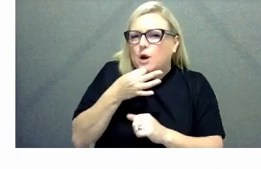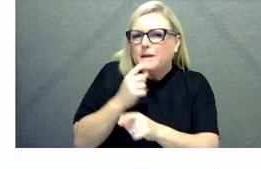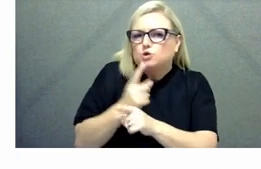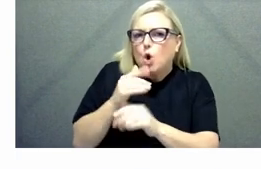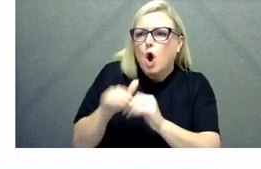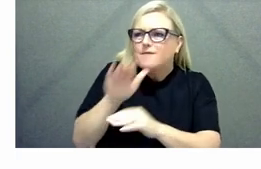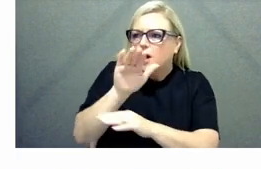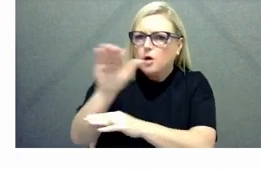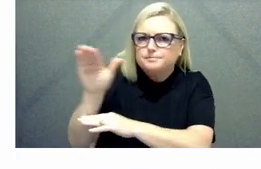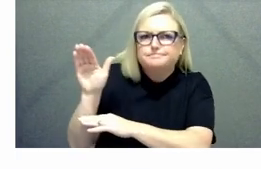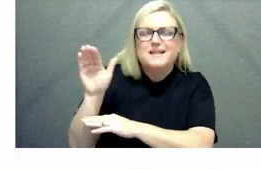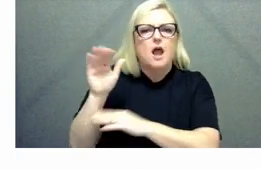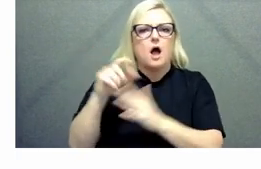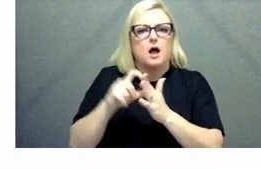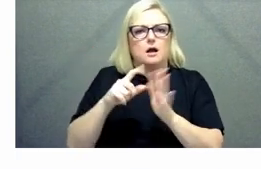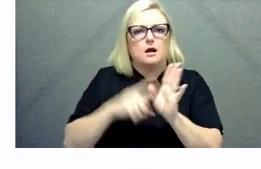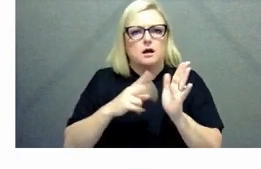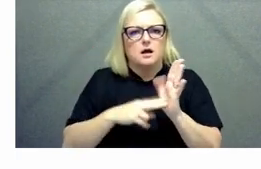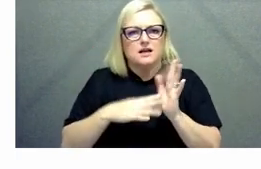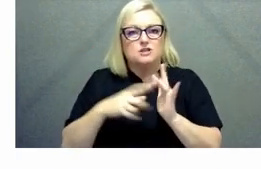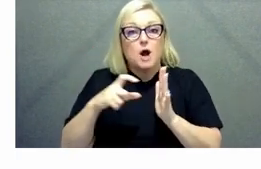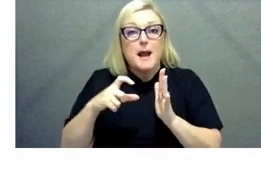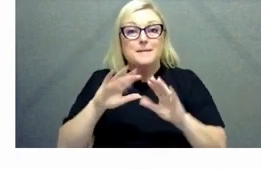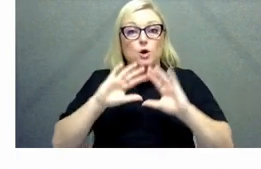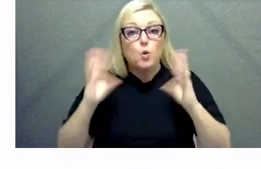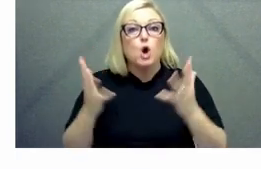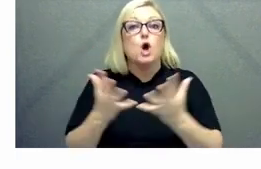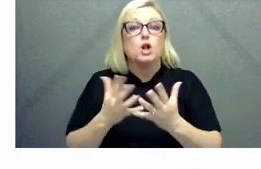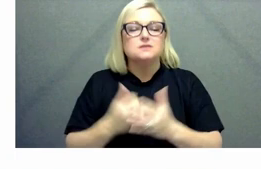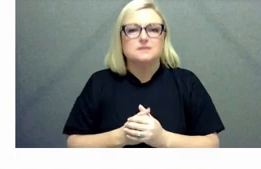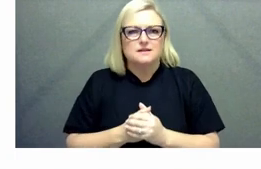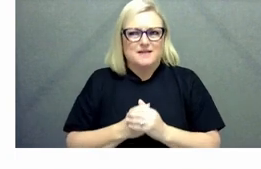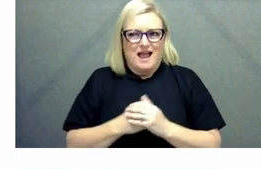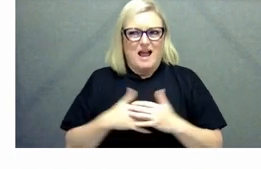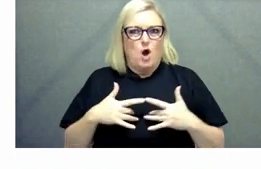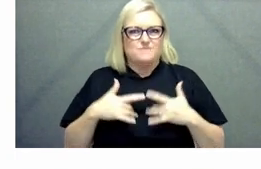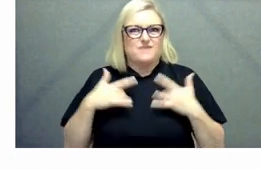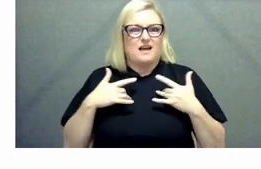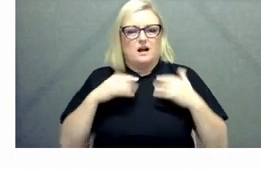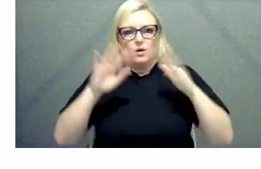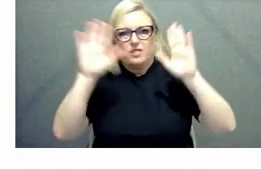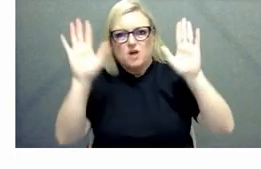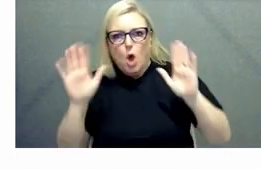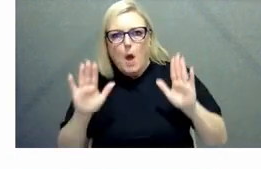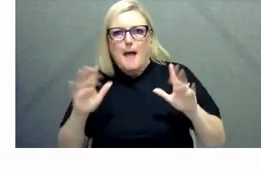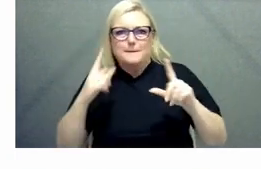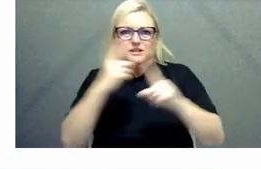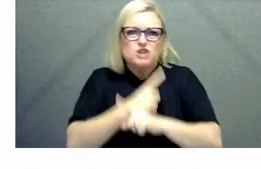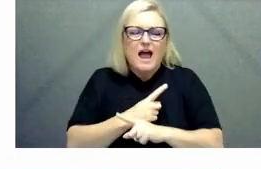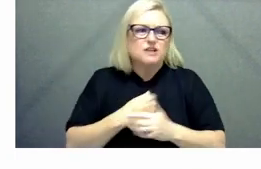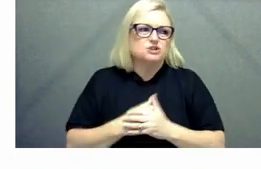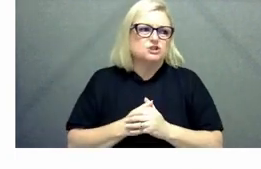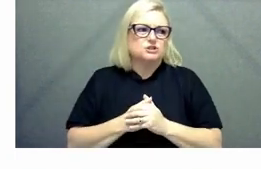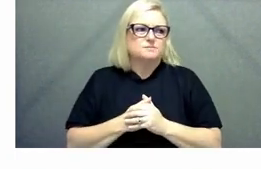a very dynamic world it's going to get even more interesting and dynamic from a climate change and natural disaster perspective